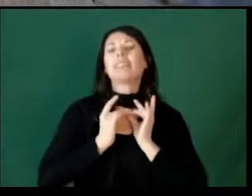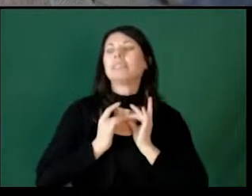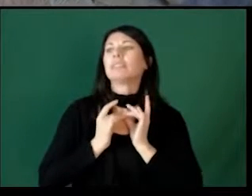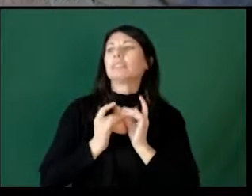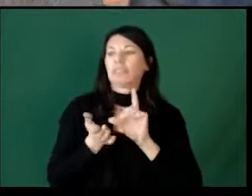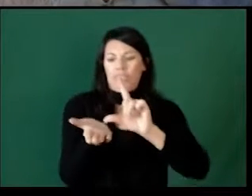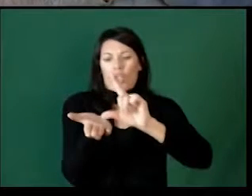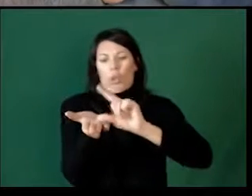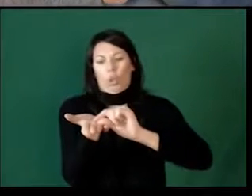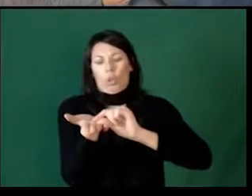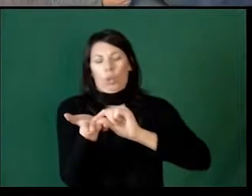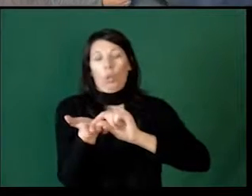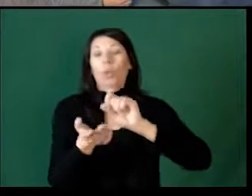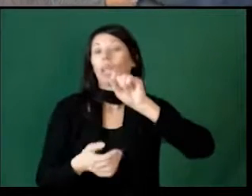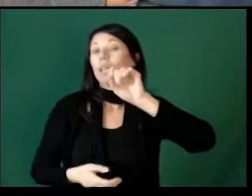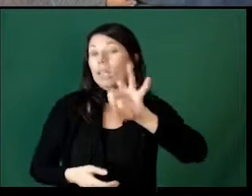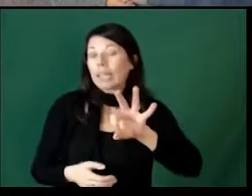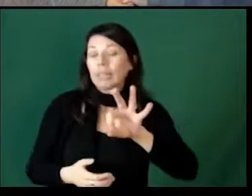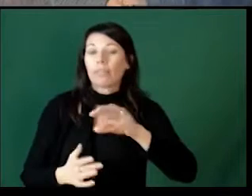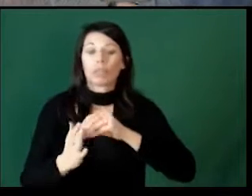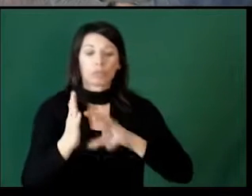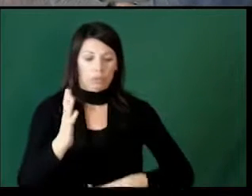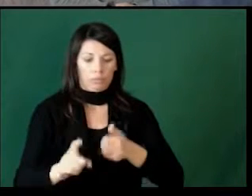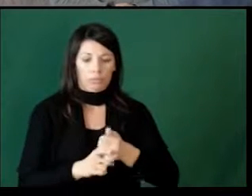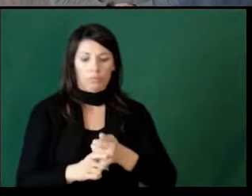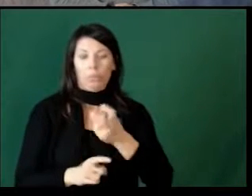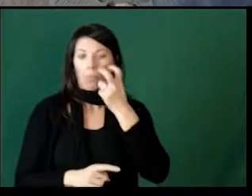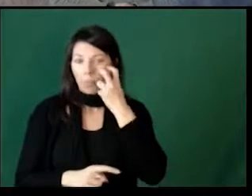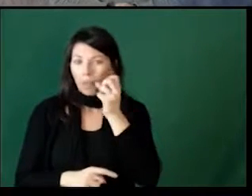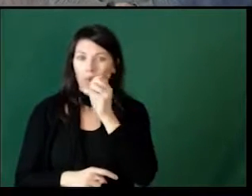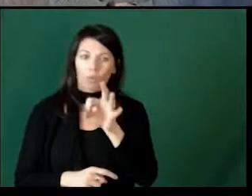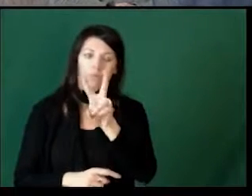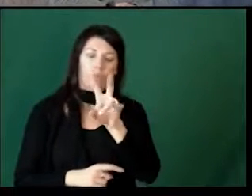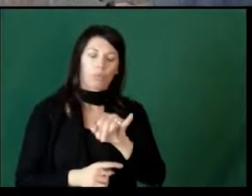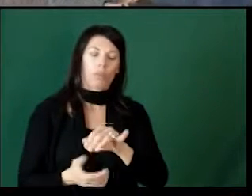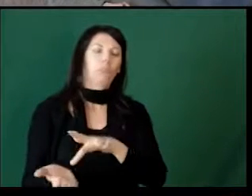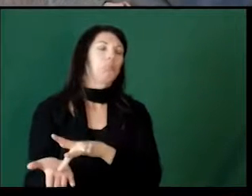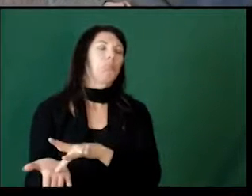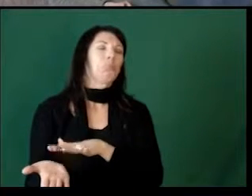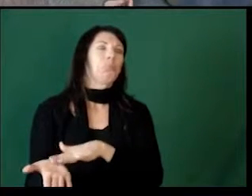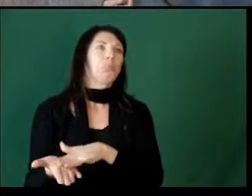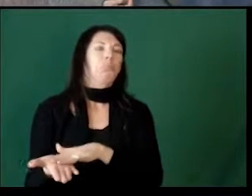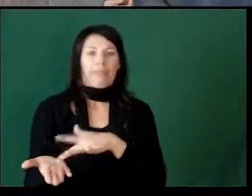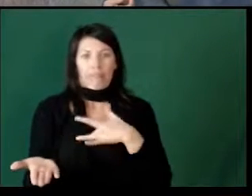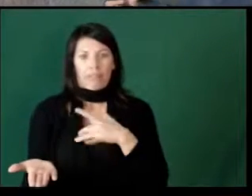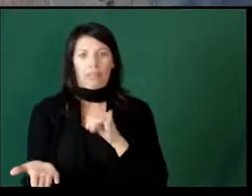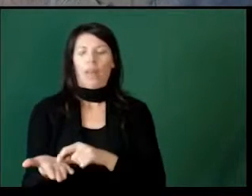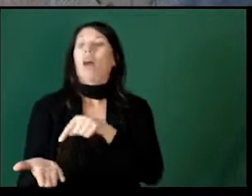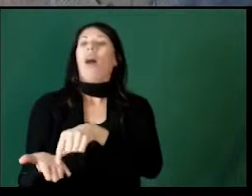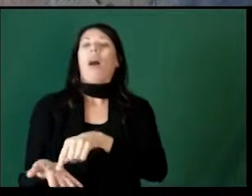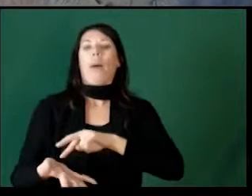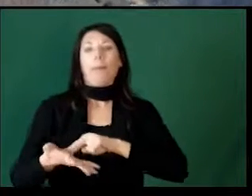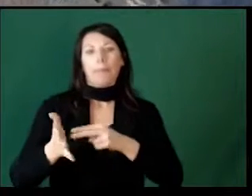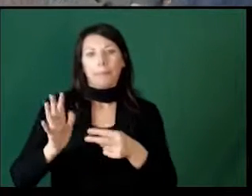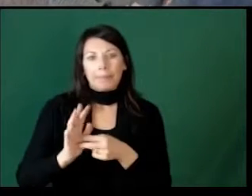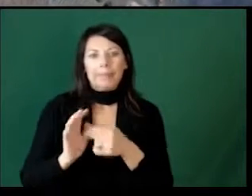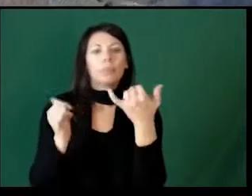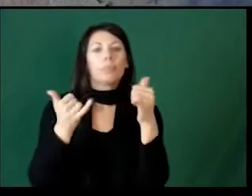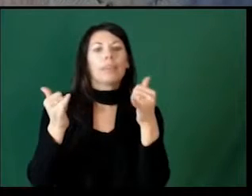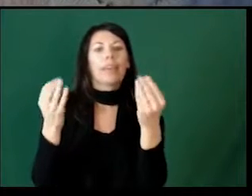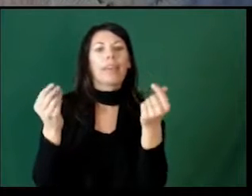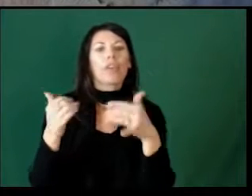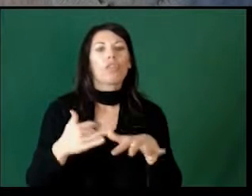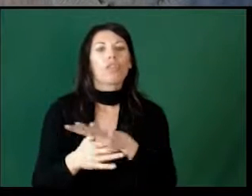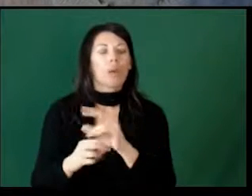chain glued onto it. So a child that is blind or visually impaired feels that and they know that that is